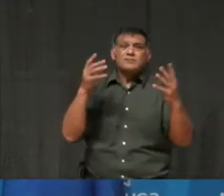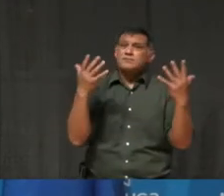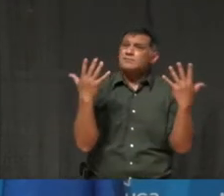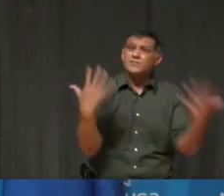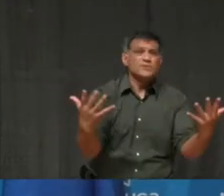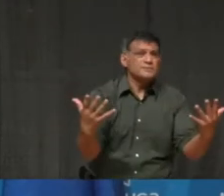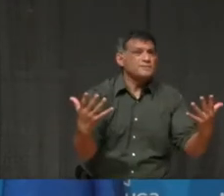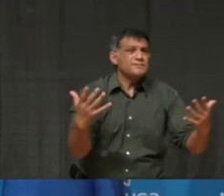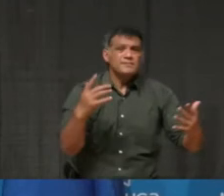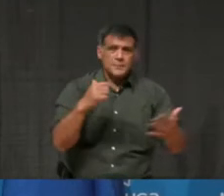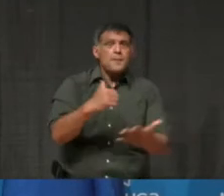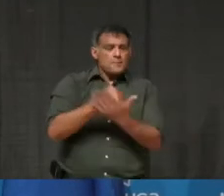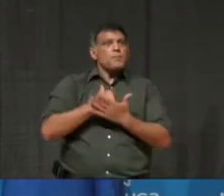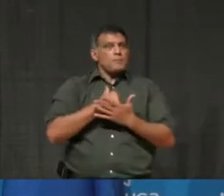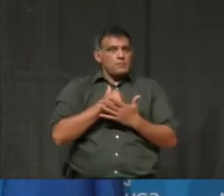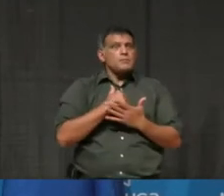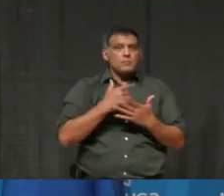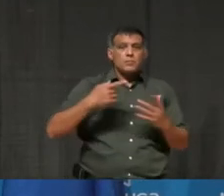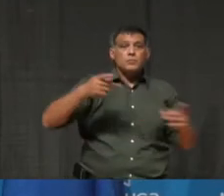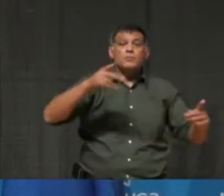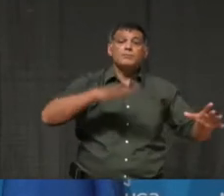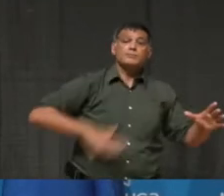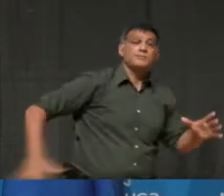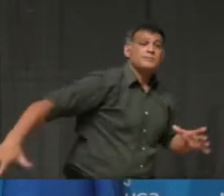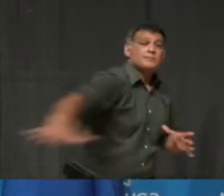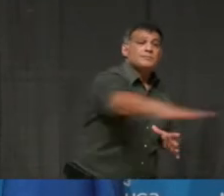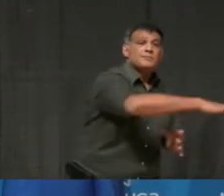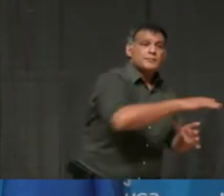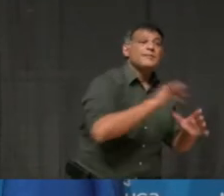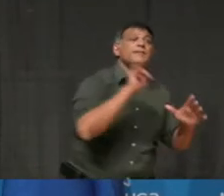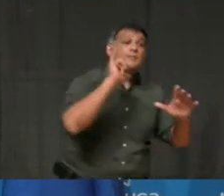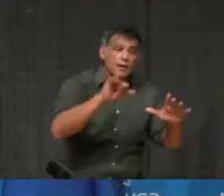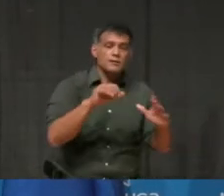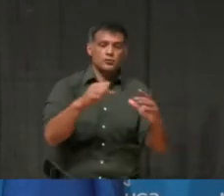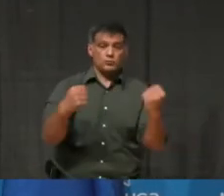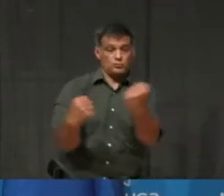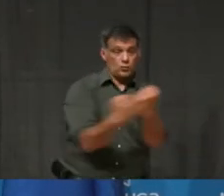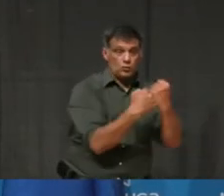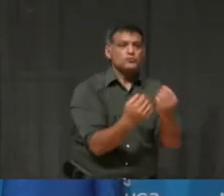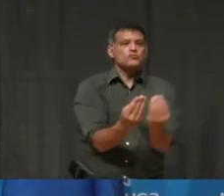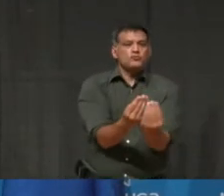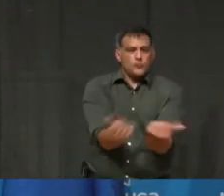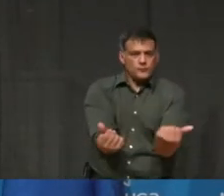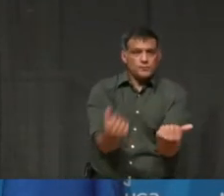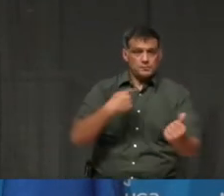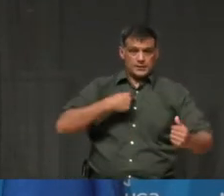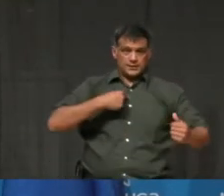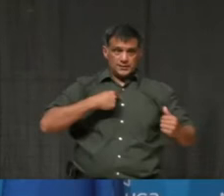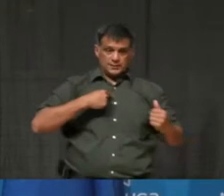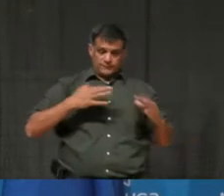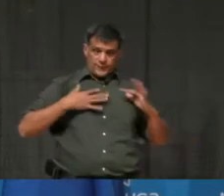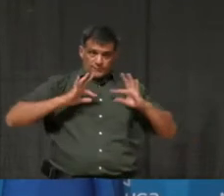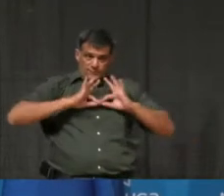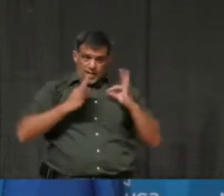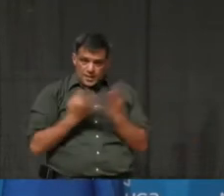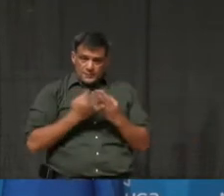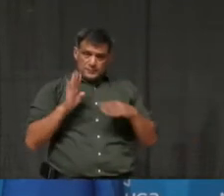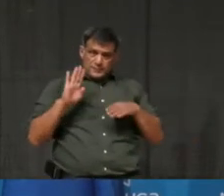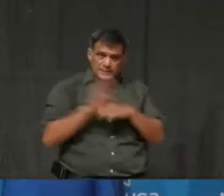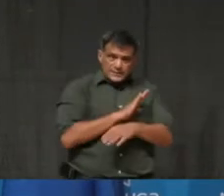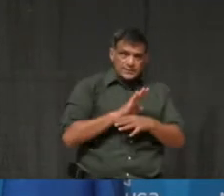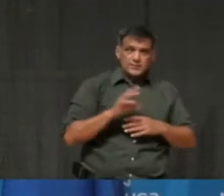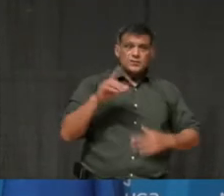the solution. Because between the two businesses that my family owns, and we've been in business for 100 years, we have over 120